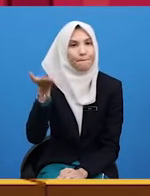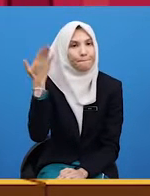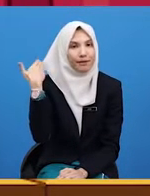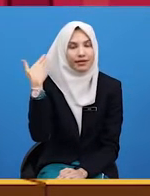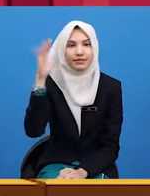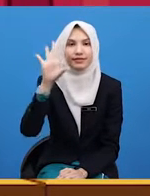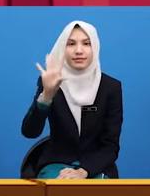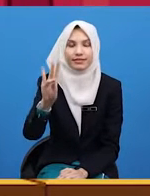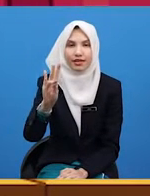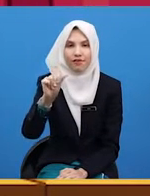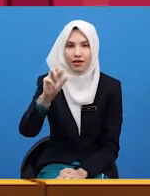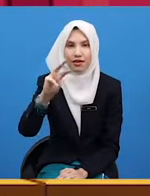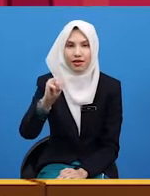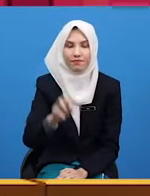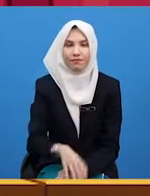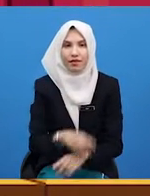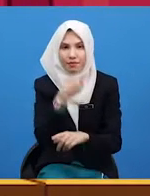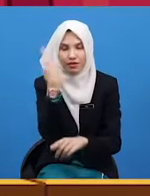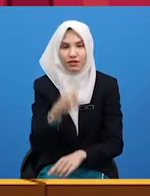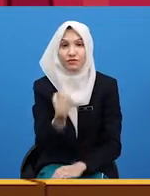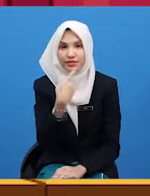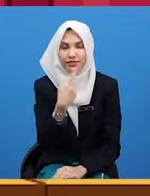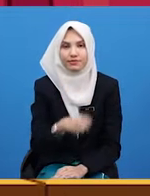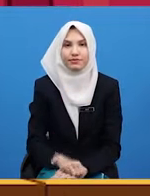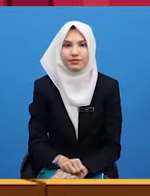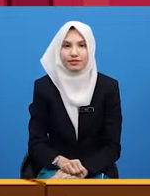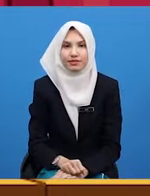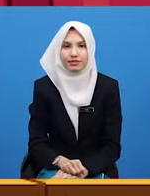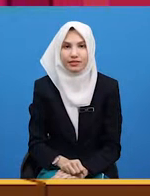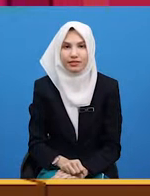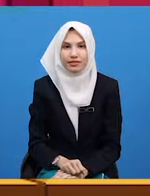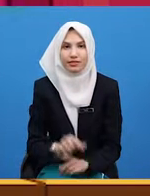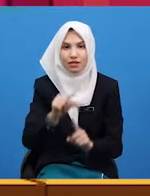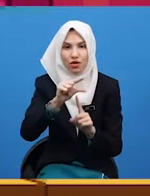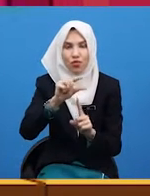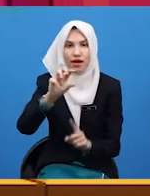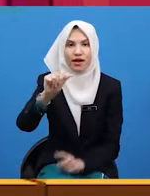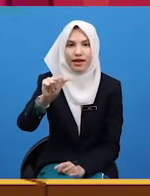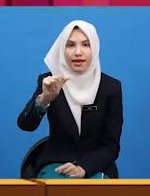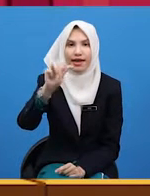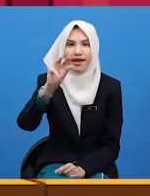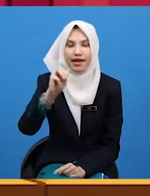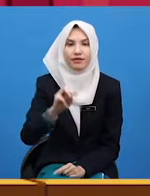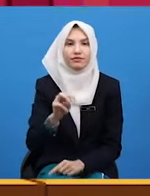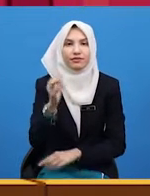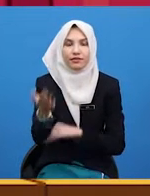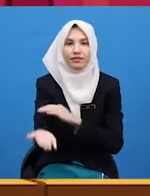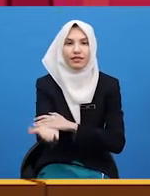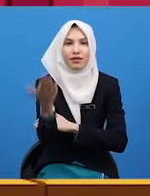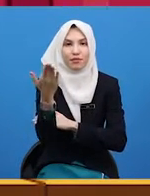because we are saying the word AM. If we say in the morning,